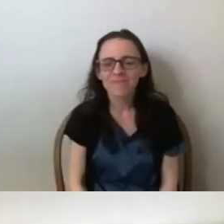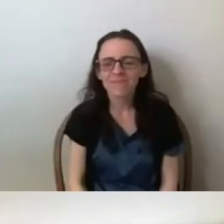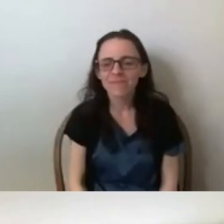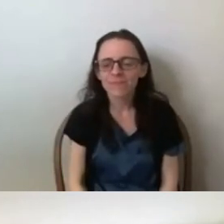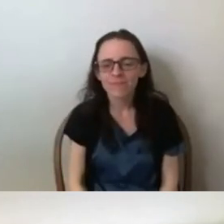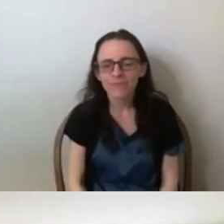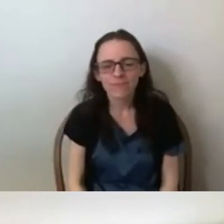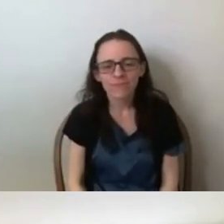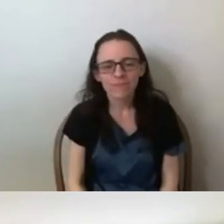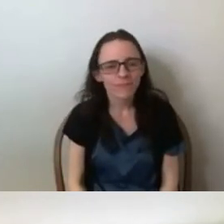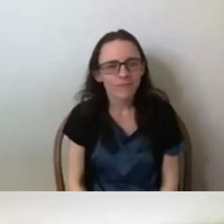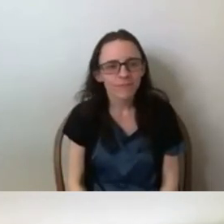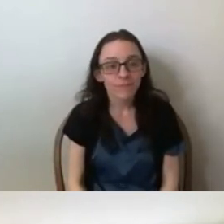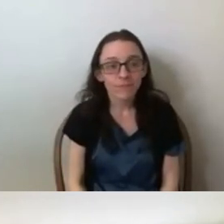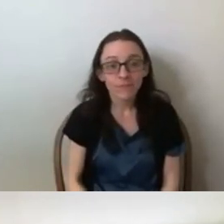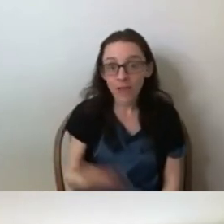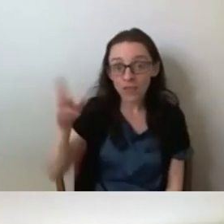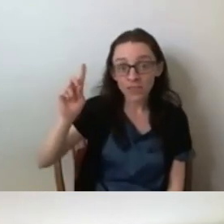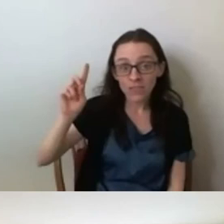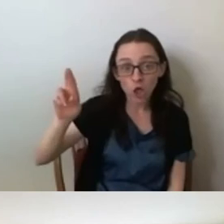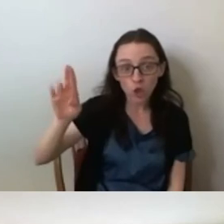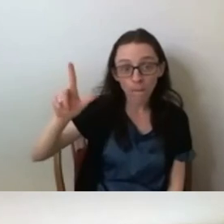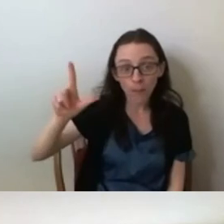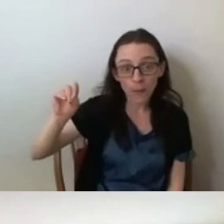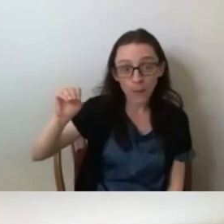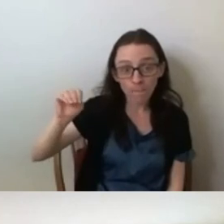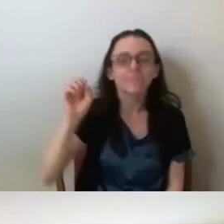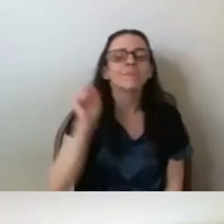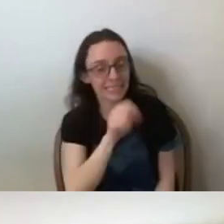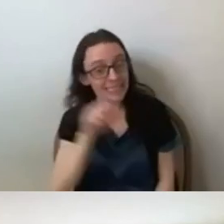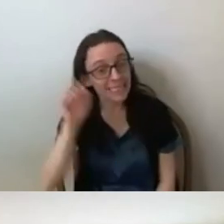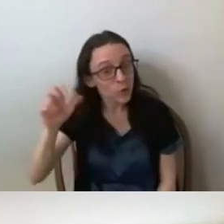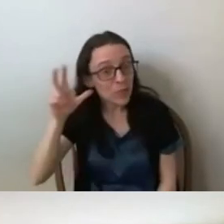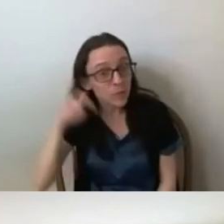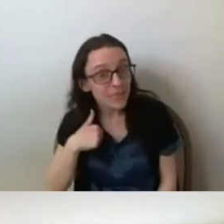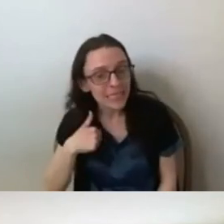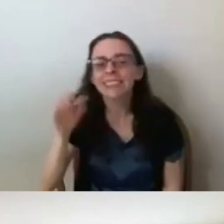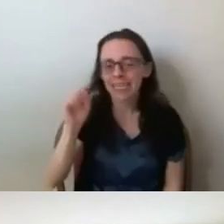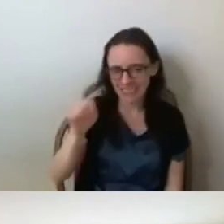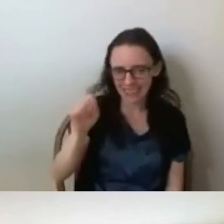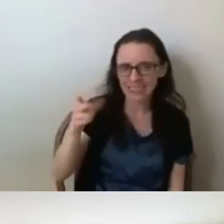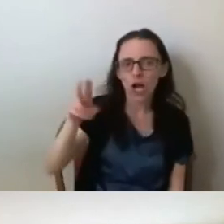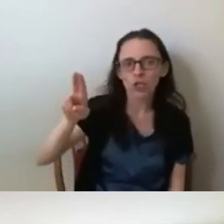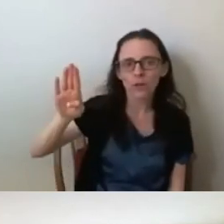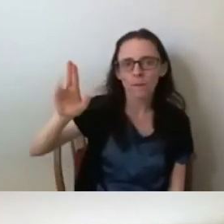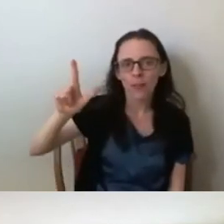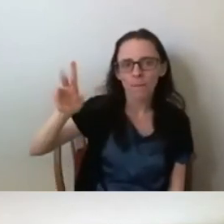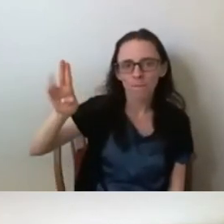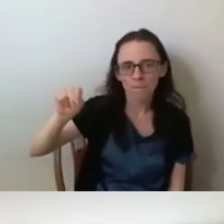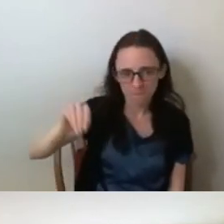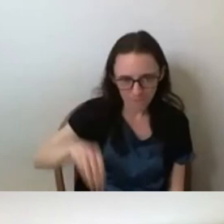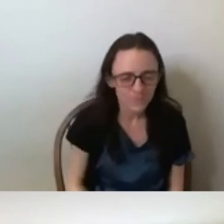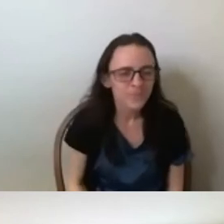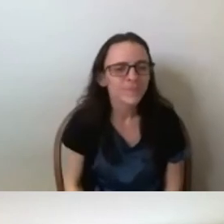And is that Dr. Bloom? Yes, it is. Can you hear me? Yep. Okay. Thank you,